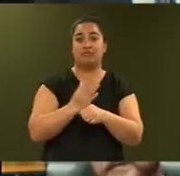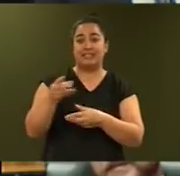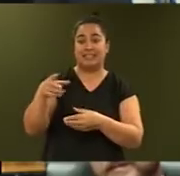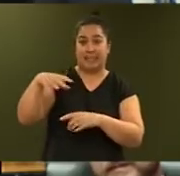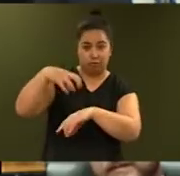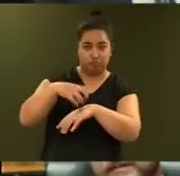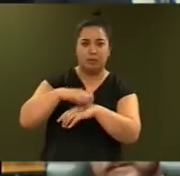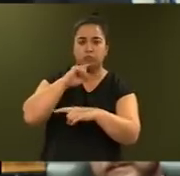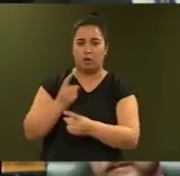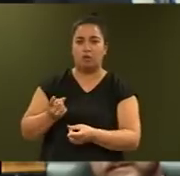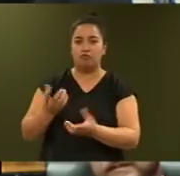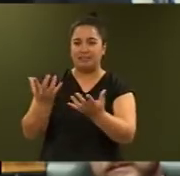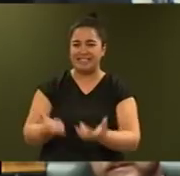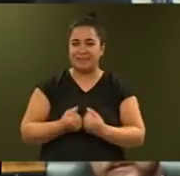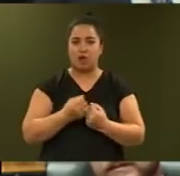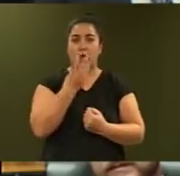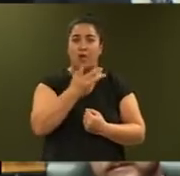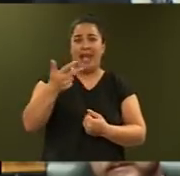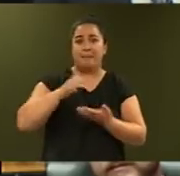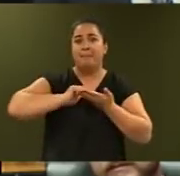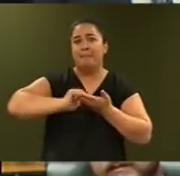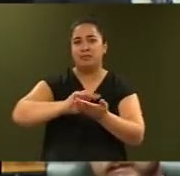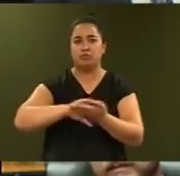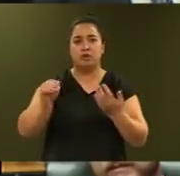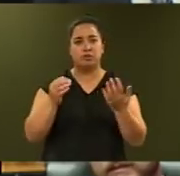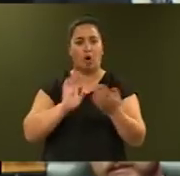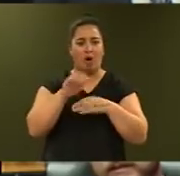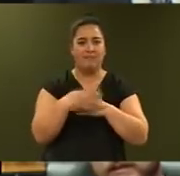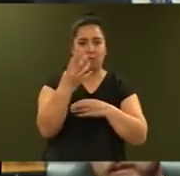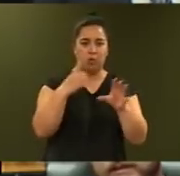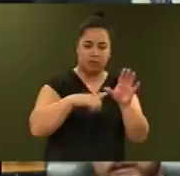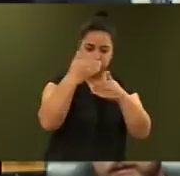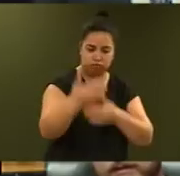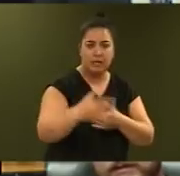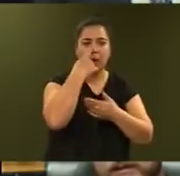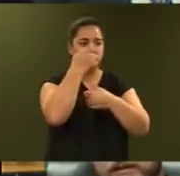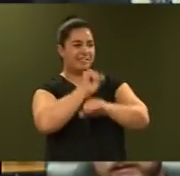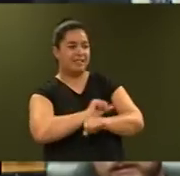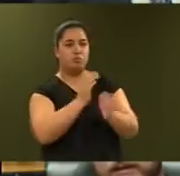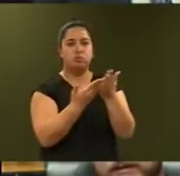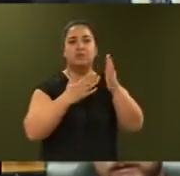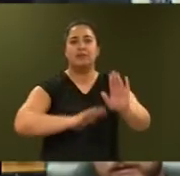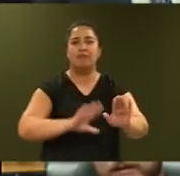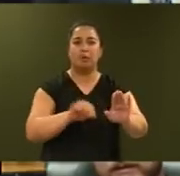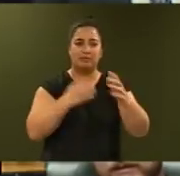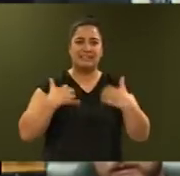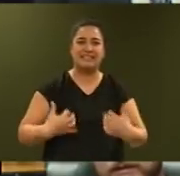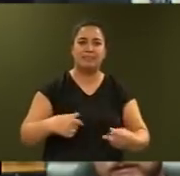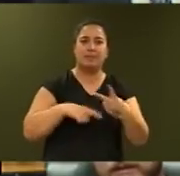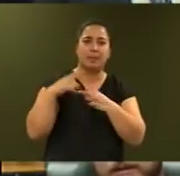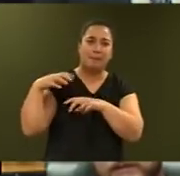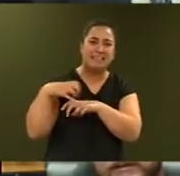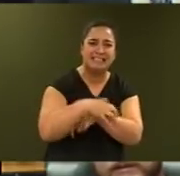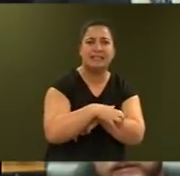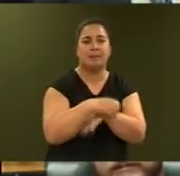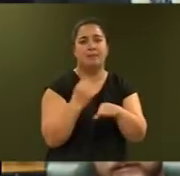of $38 million over four years, so it can better keep New Zealand safe from pests and diseases, ensure the food we produce is